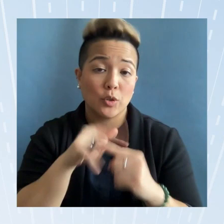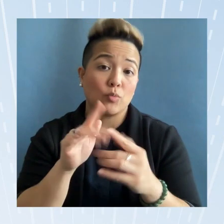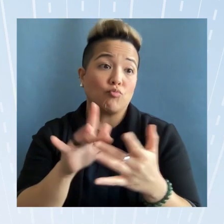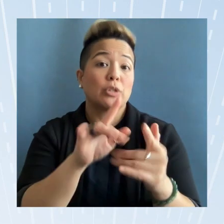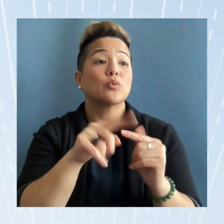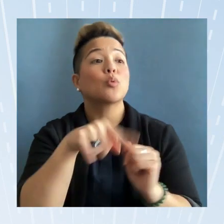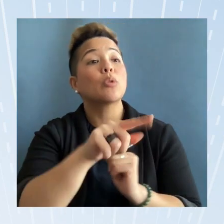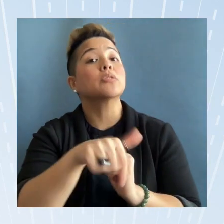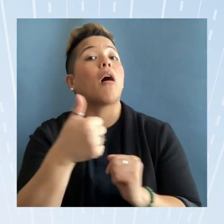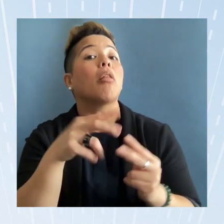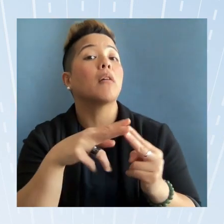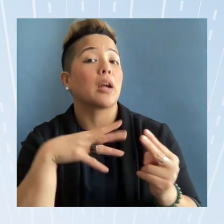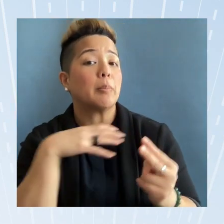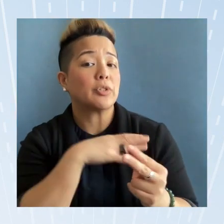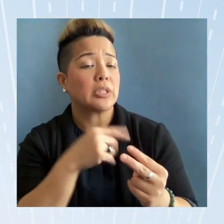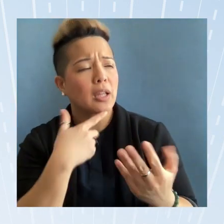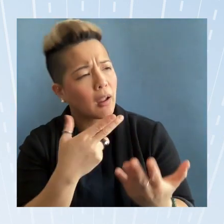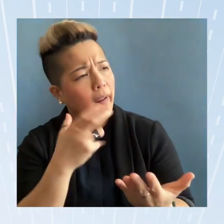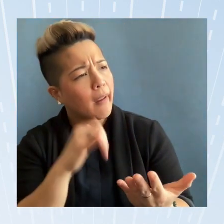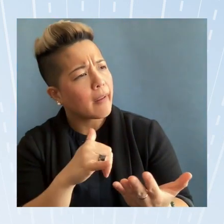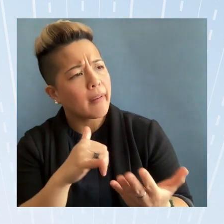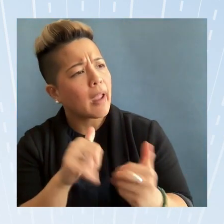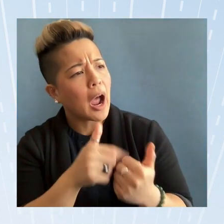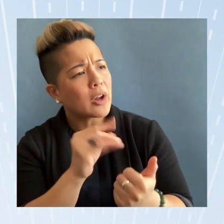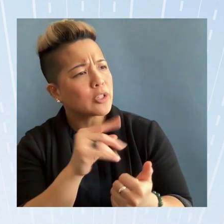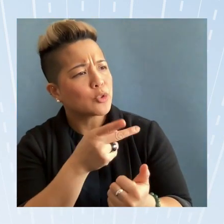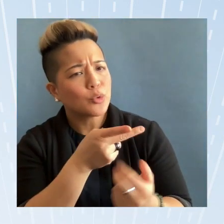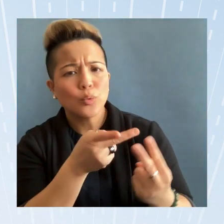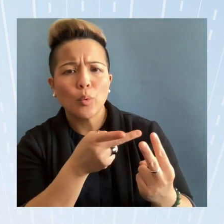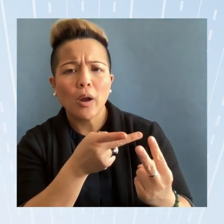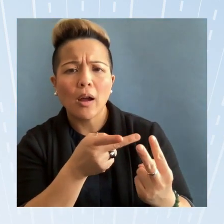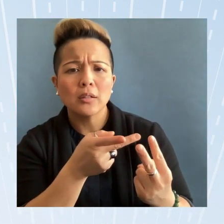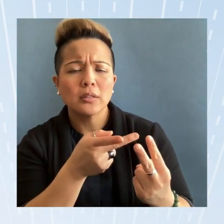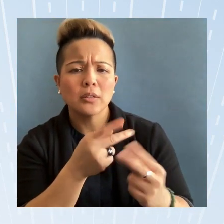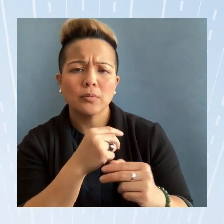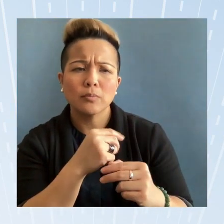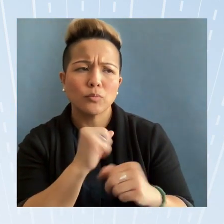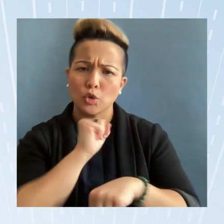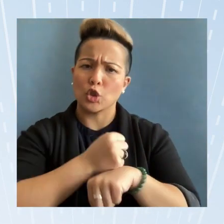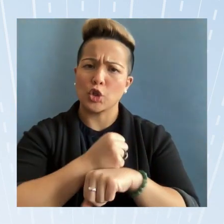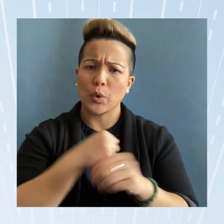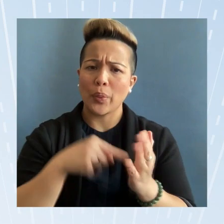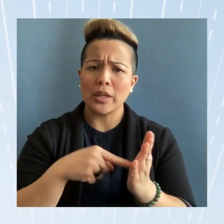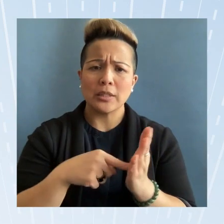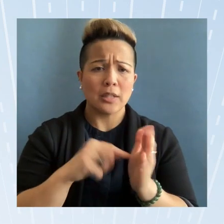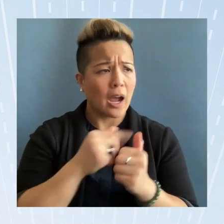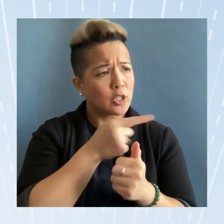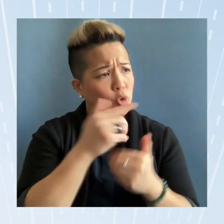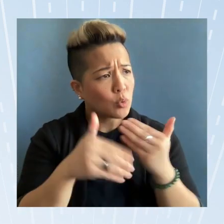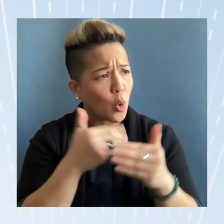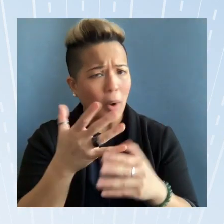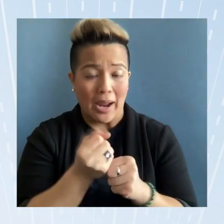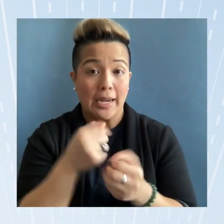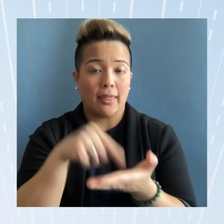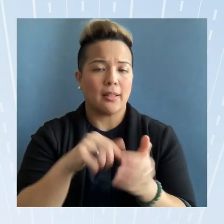other commissions and say hey how how did you guys secure this how did you go to go about getting this